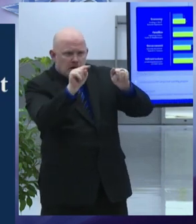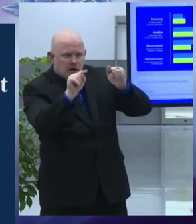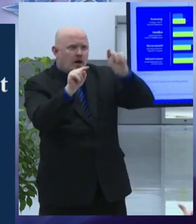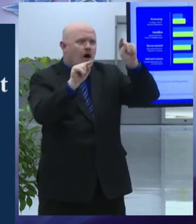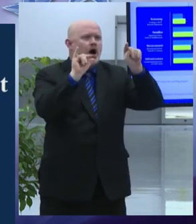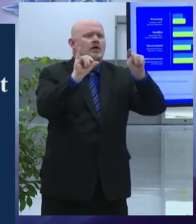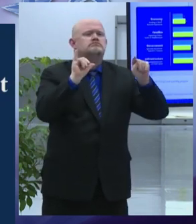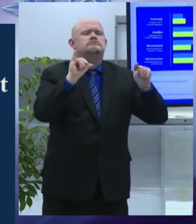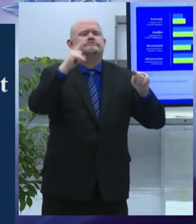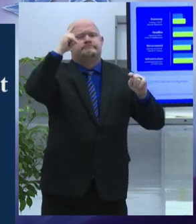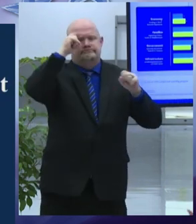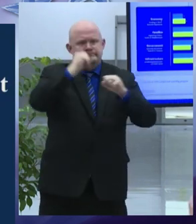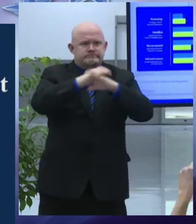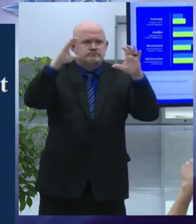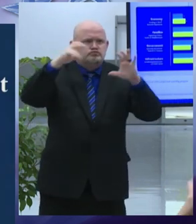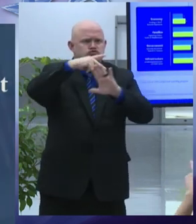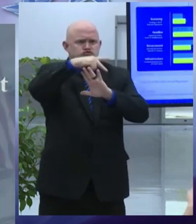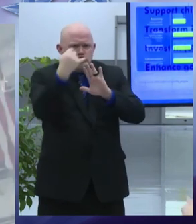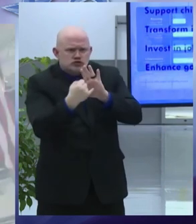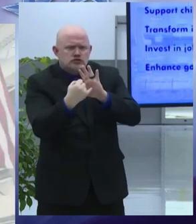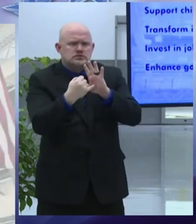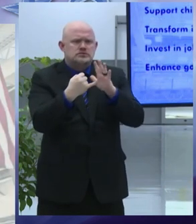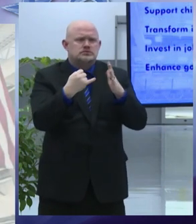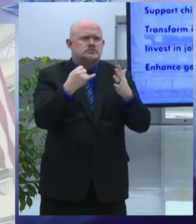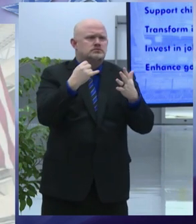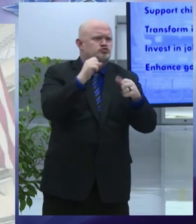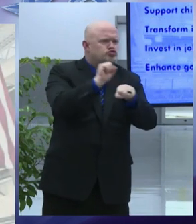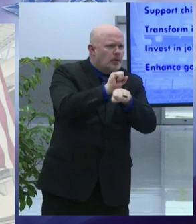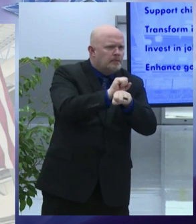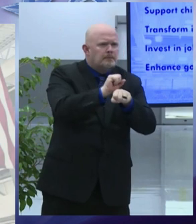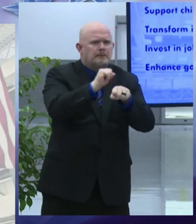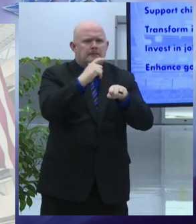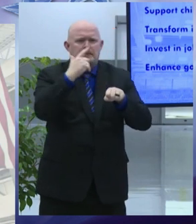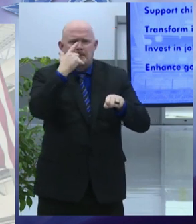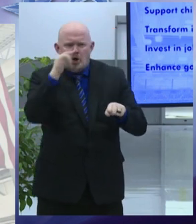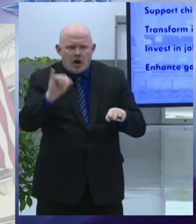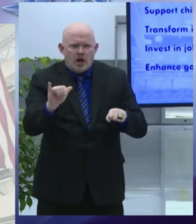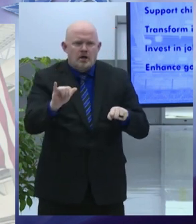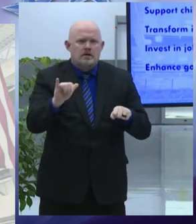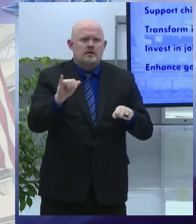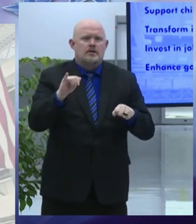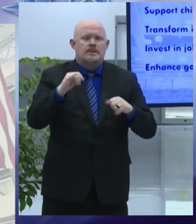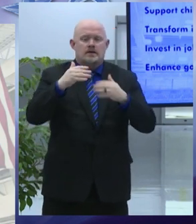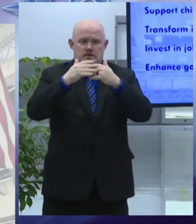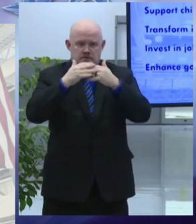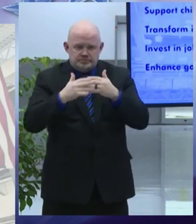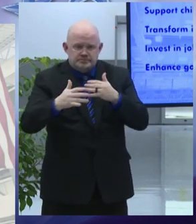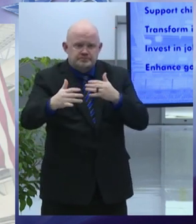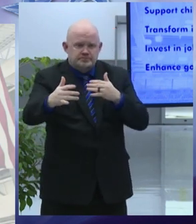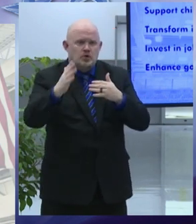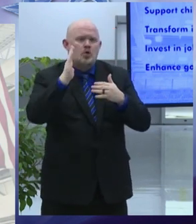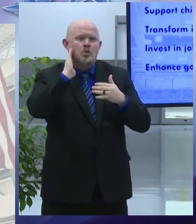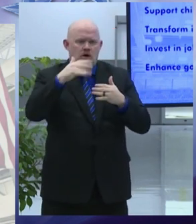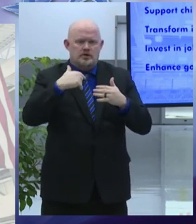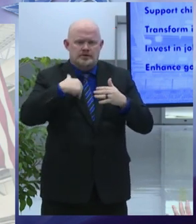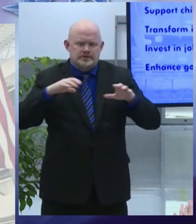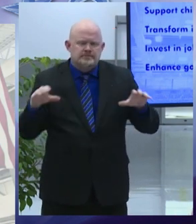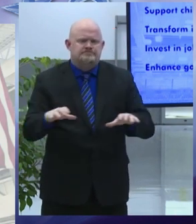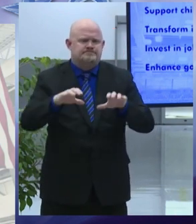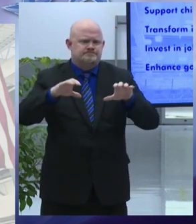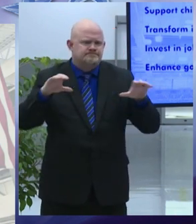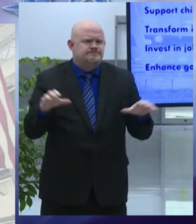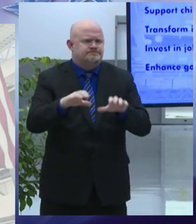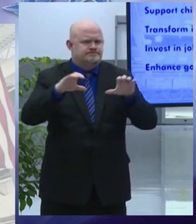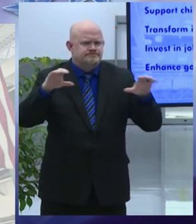in the weeks and months ahead we will continue to advance arpa recovery programs to the council and to activate the funding approved to help city residents